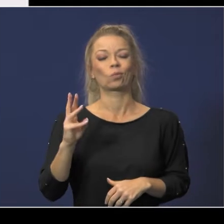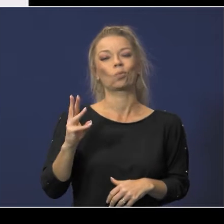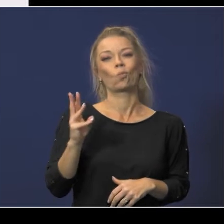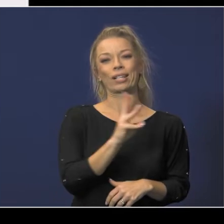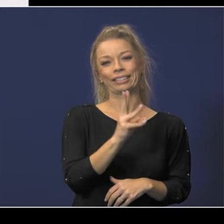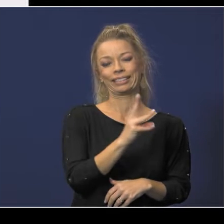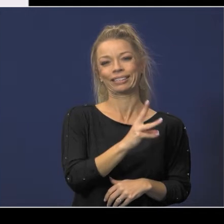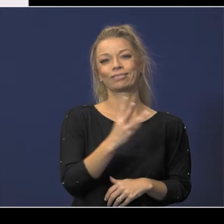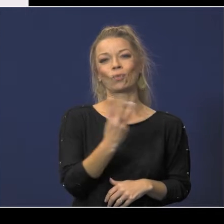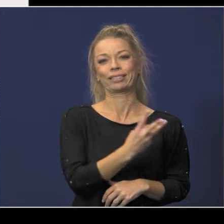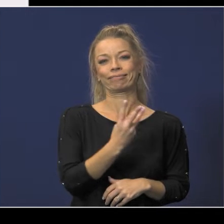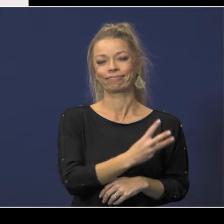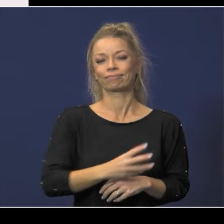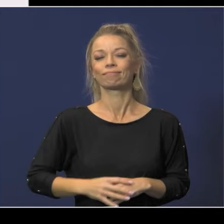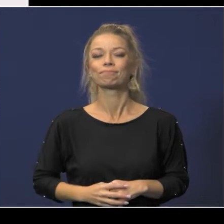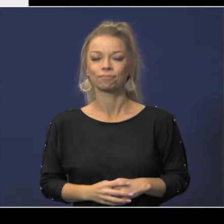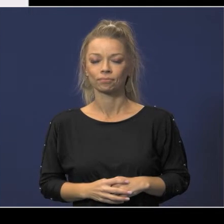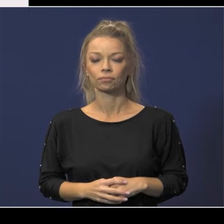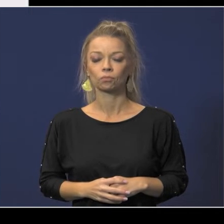of the district